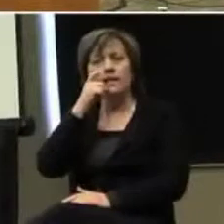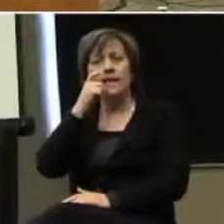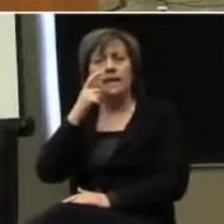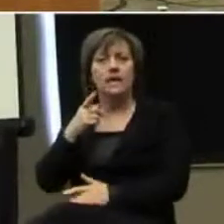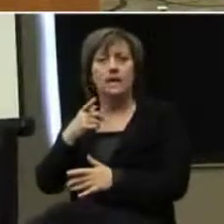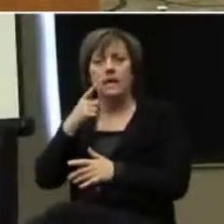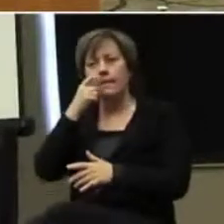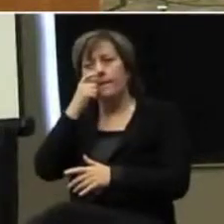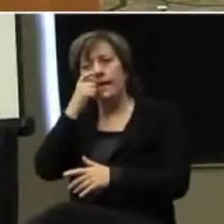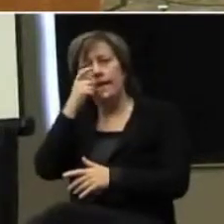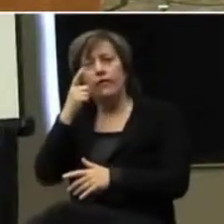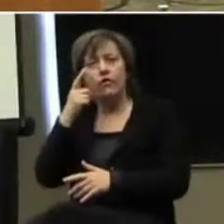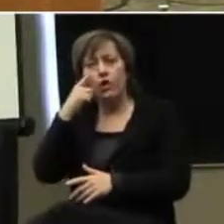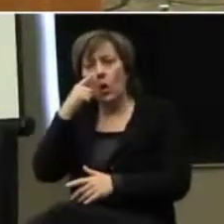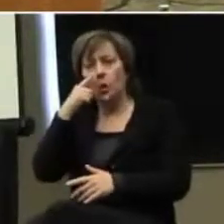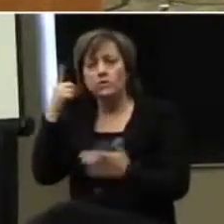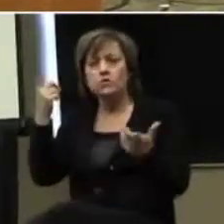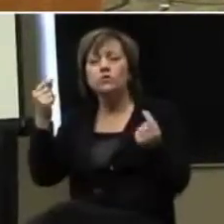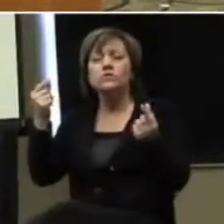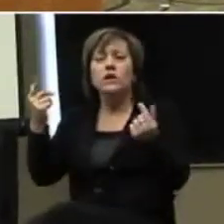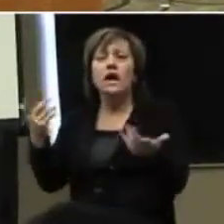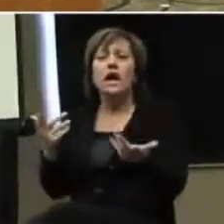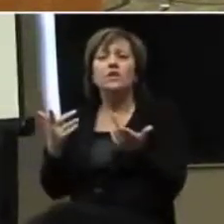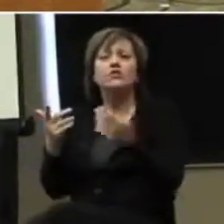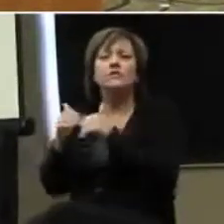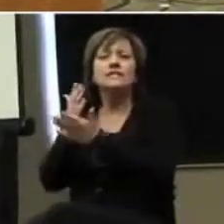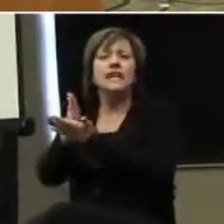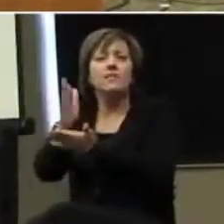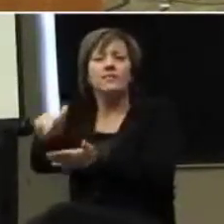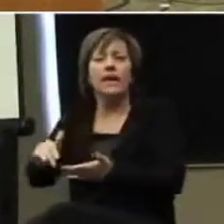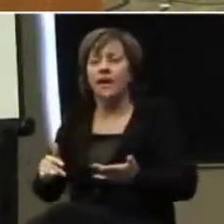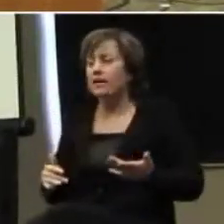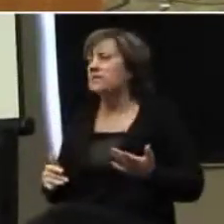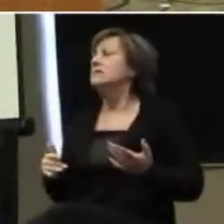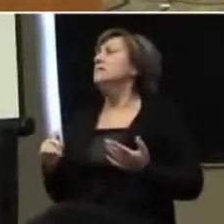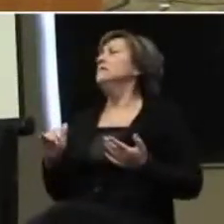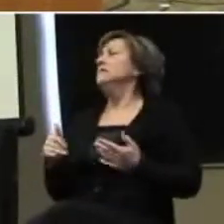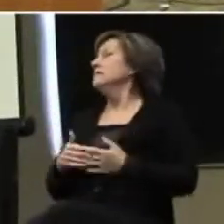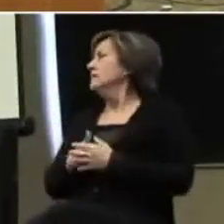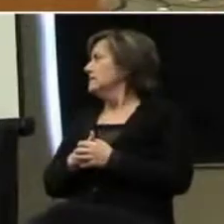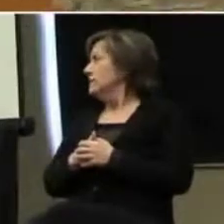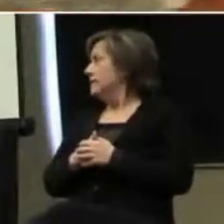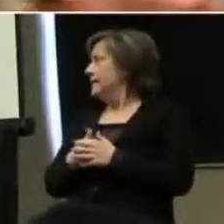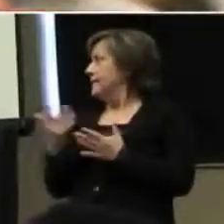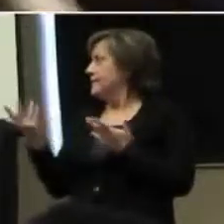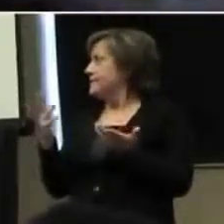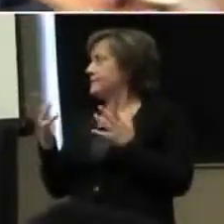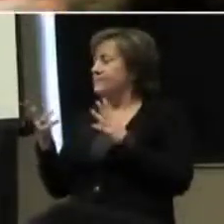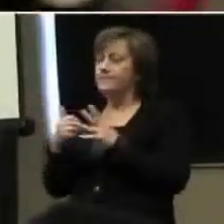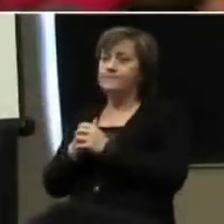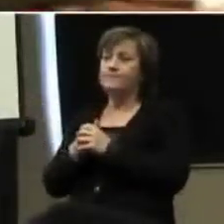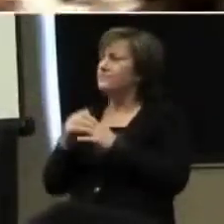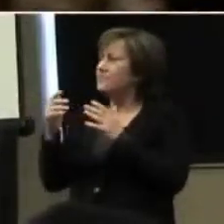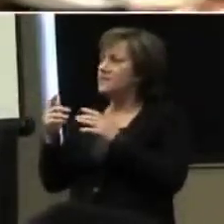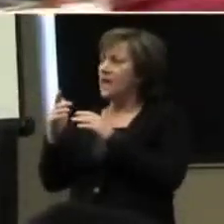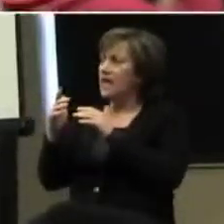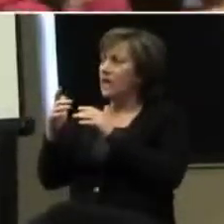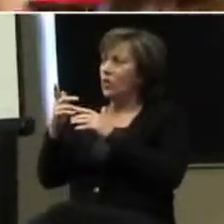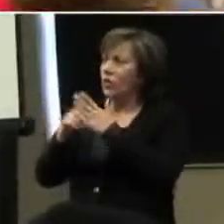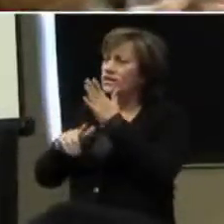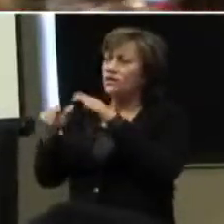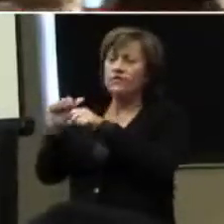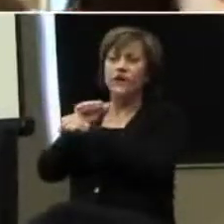Nose picking? You got a nose picker. Okay. Well, how high functioning are they?